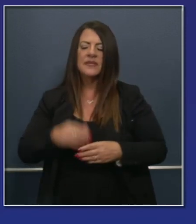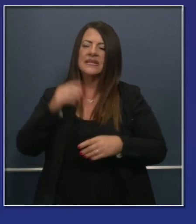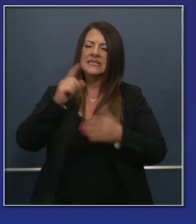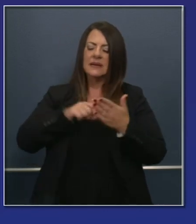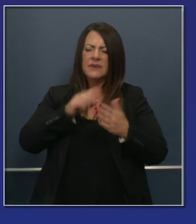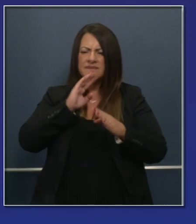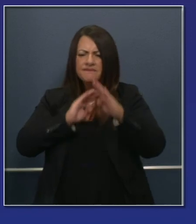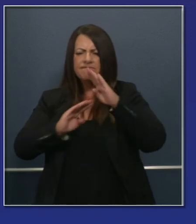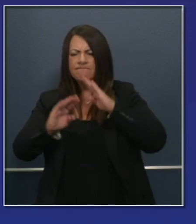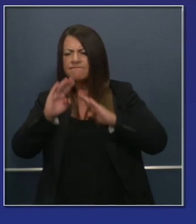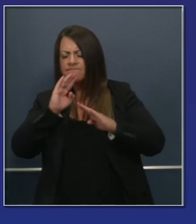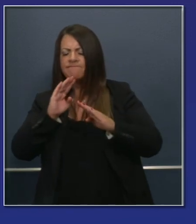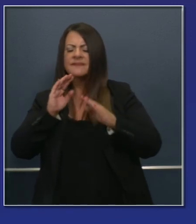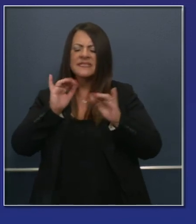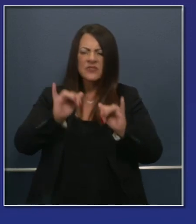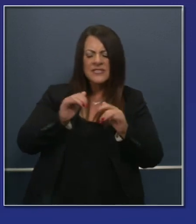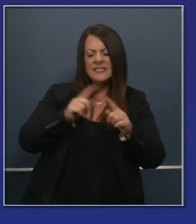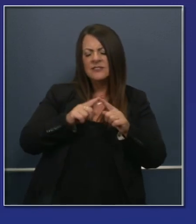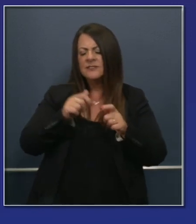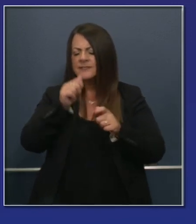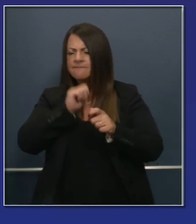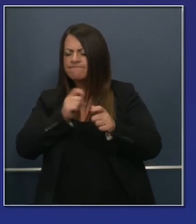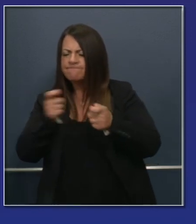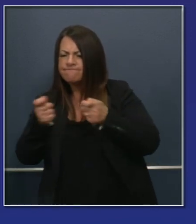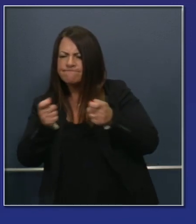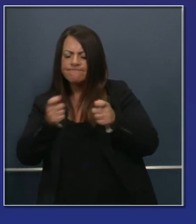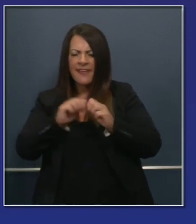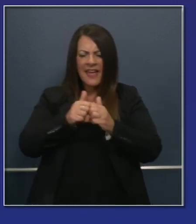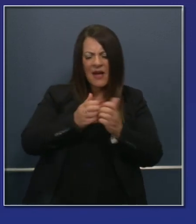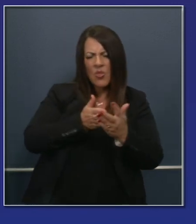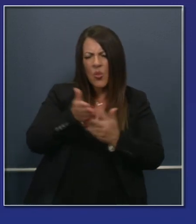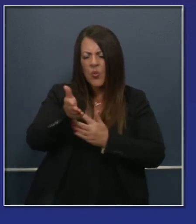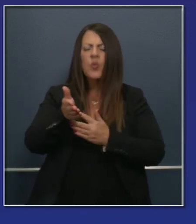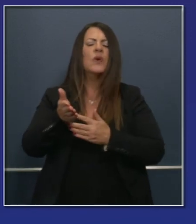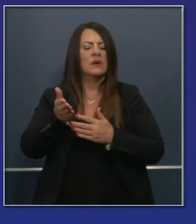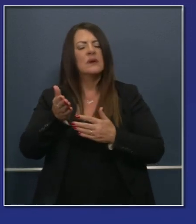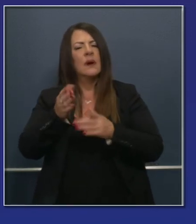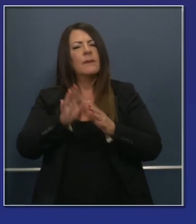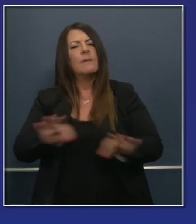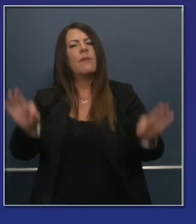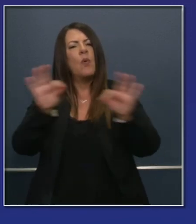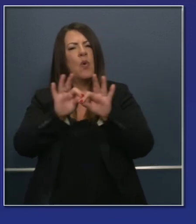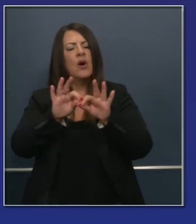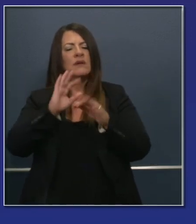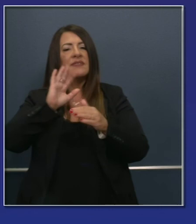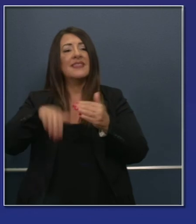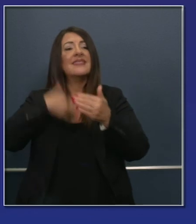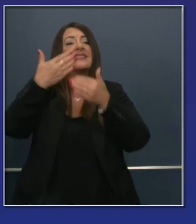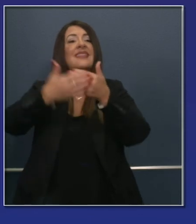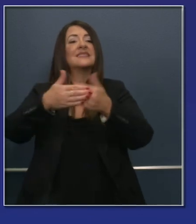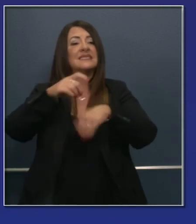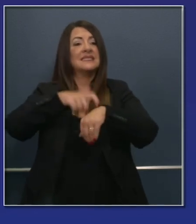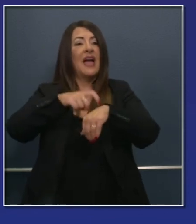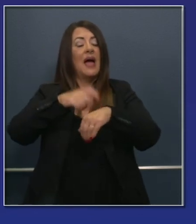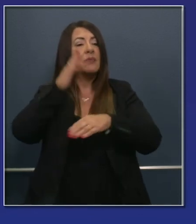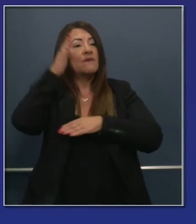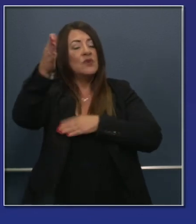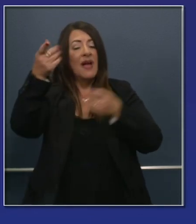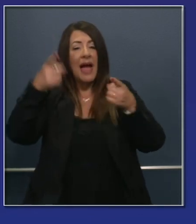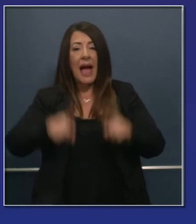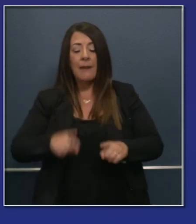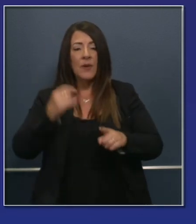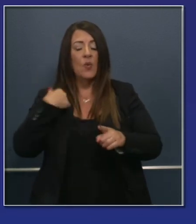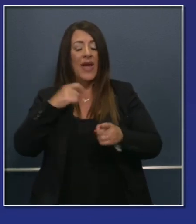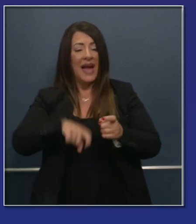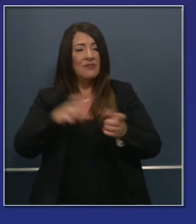We're learning from that now, and we're using that learning to make sure that we guide the next round of distance learning in a way that is balanced,